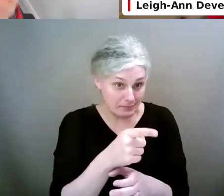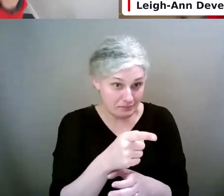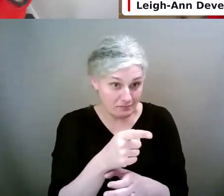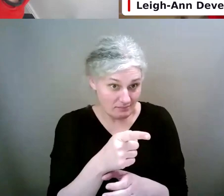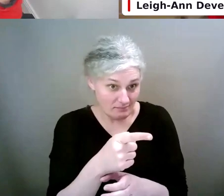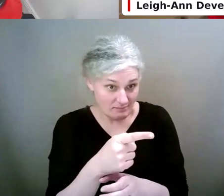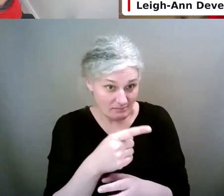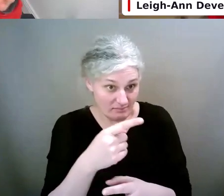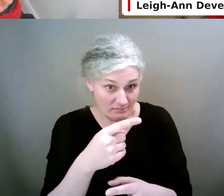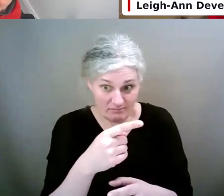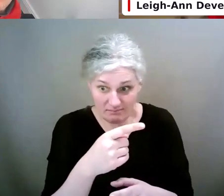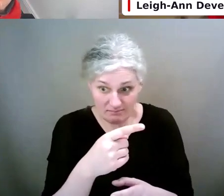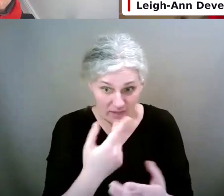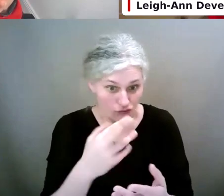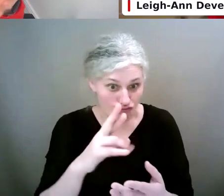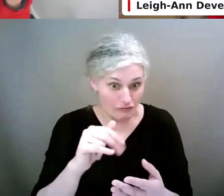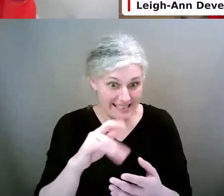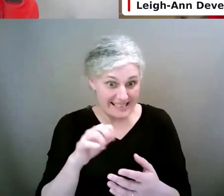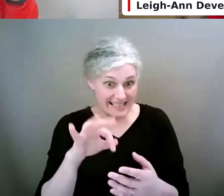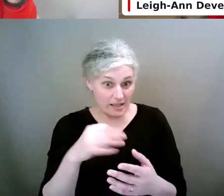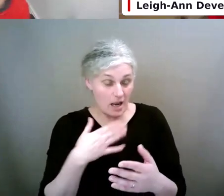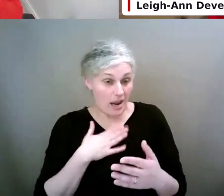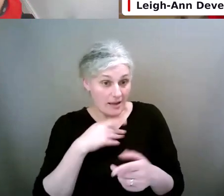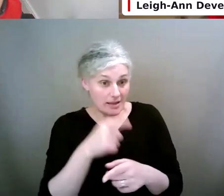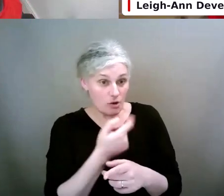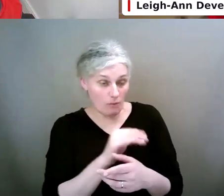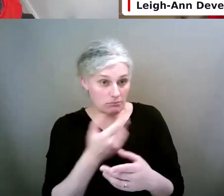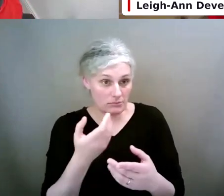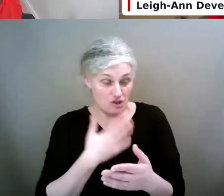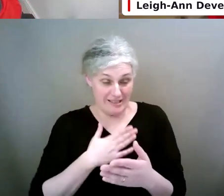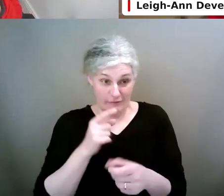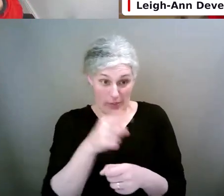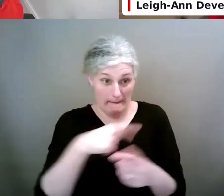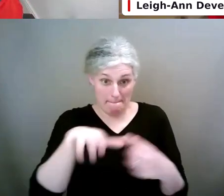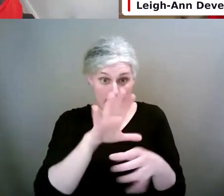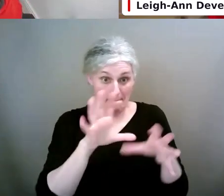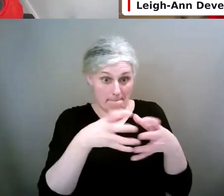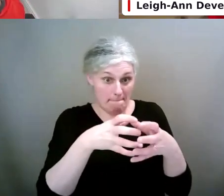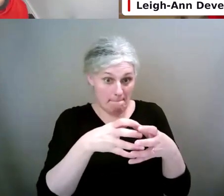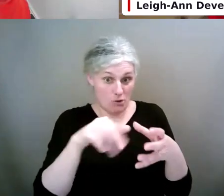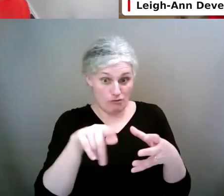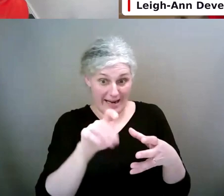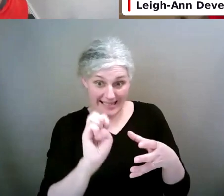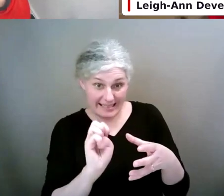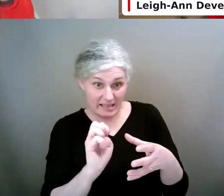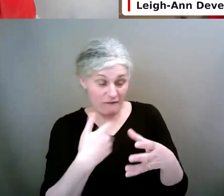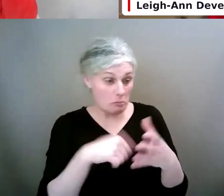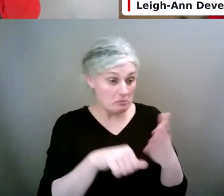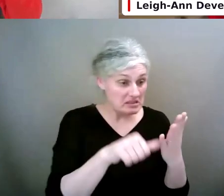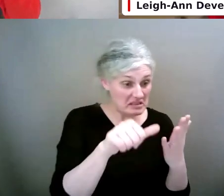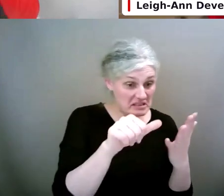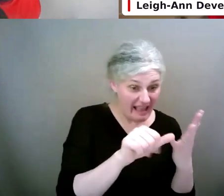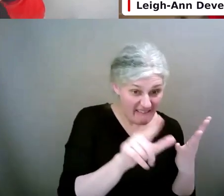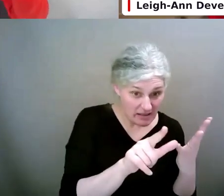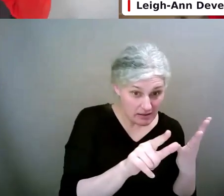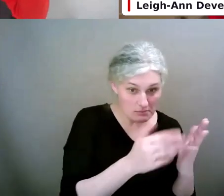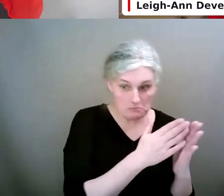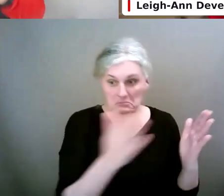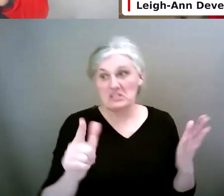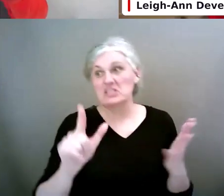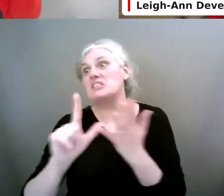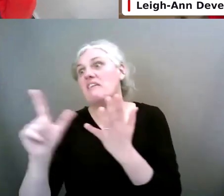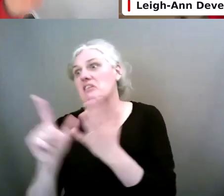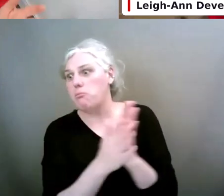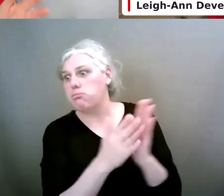Blogs. Get them to set up a blog. And it's closed just for them. And they can write away from when they're seven to when they're 77,